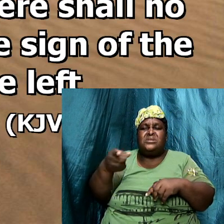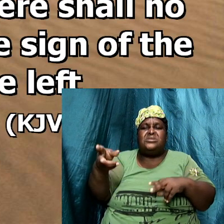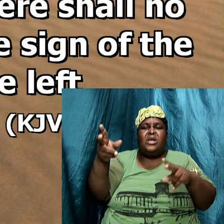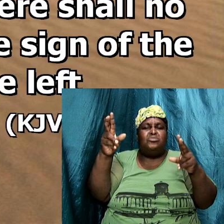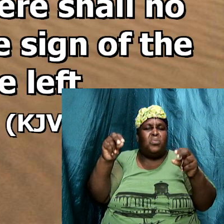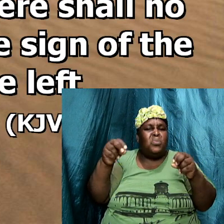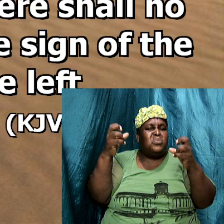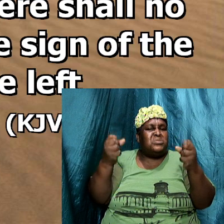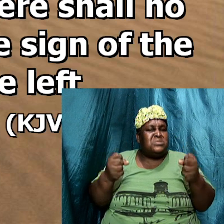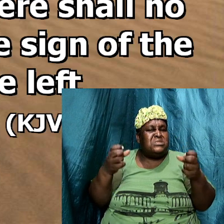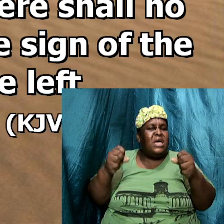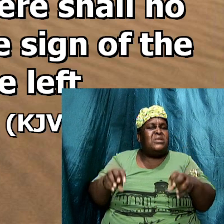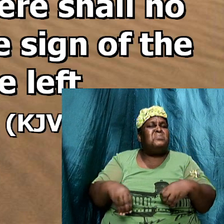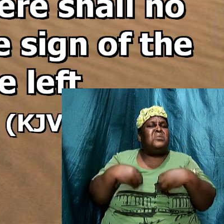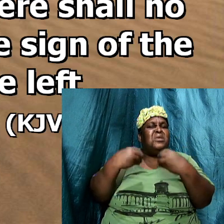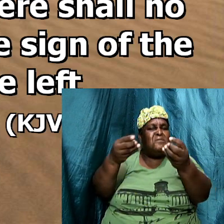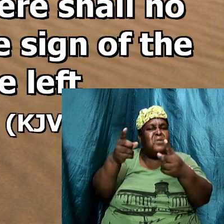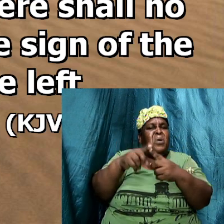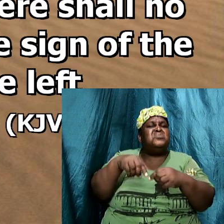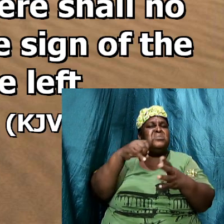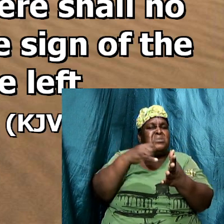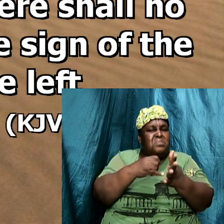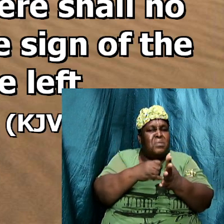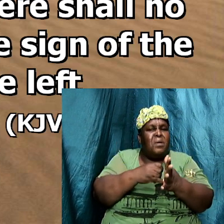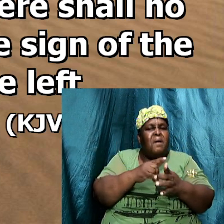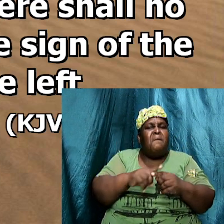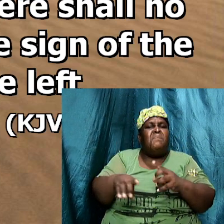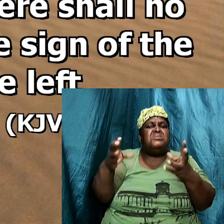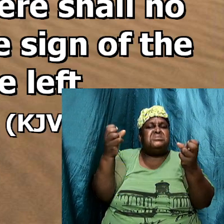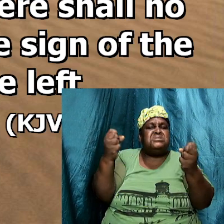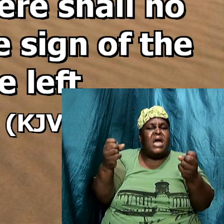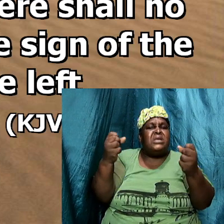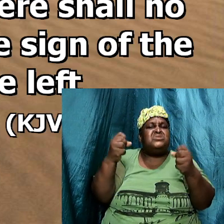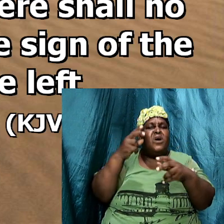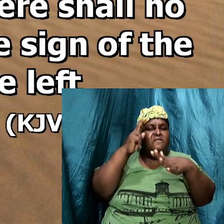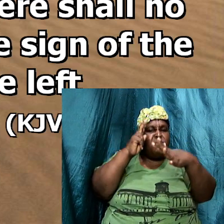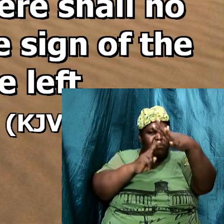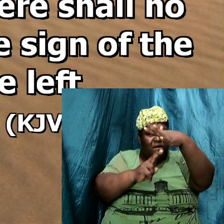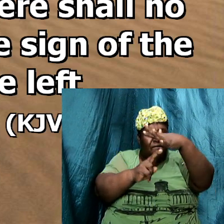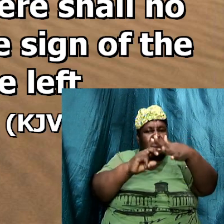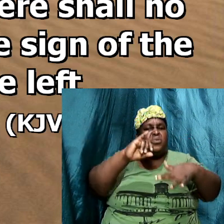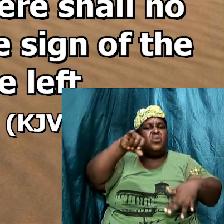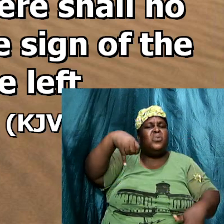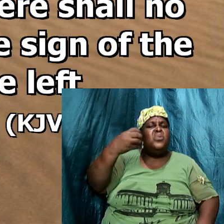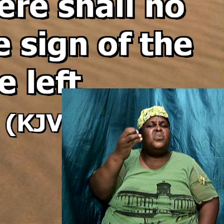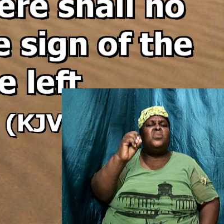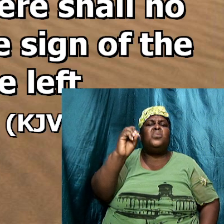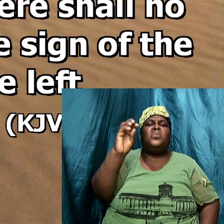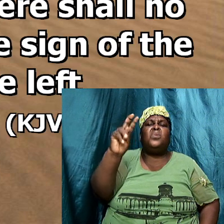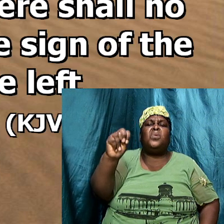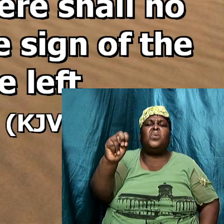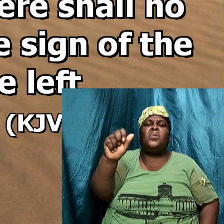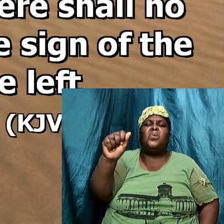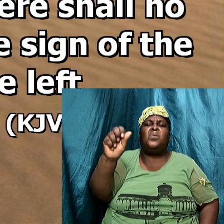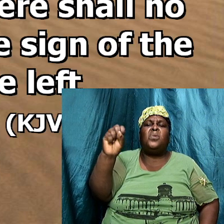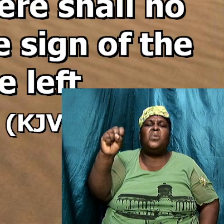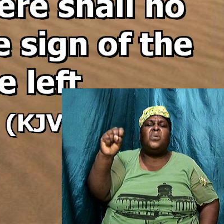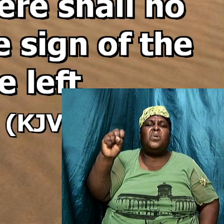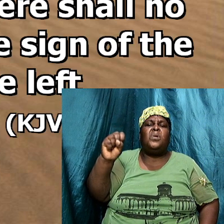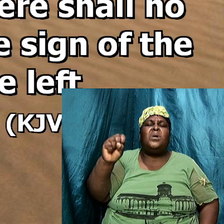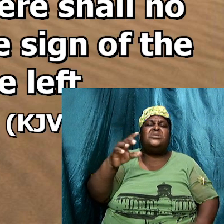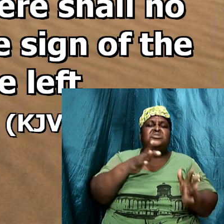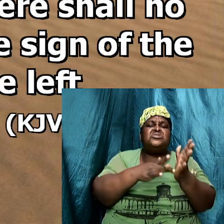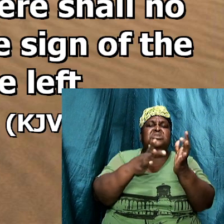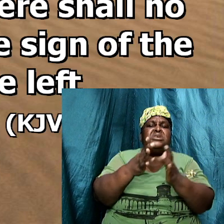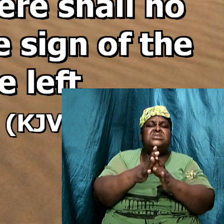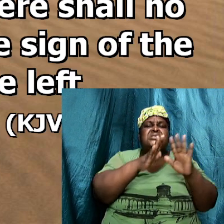no sign be given unto it but the sign of the prophet Jonas and he left them